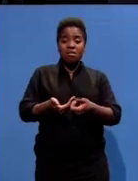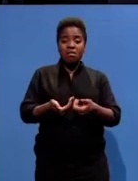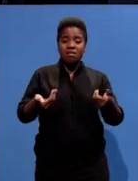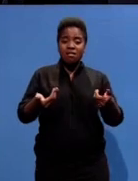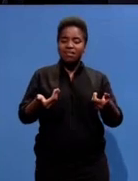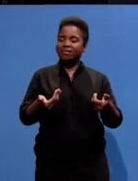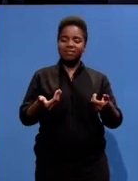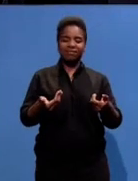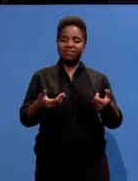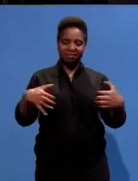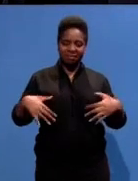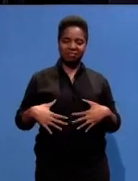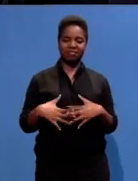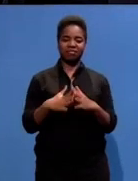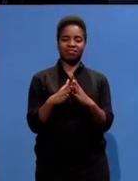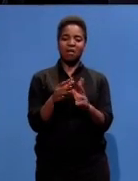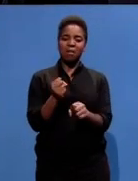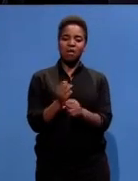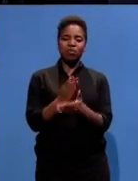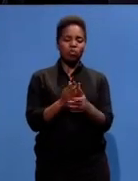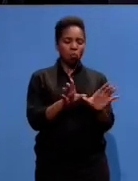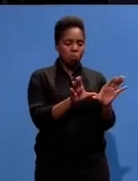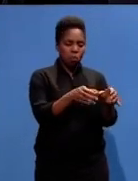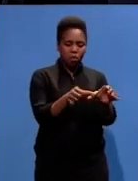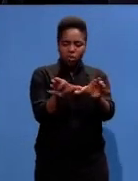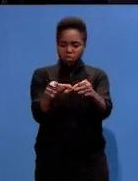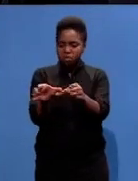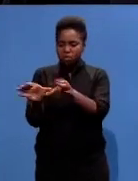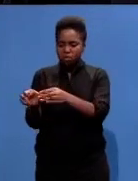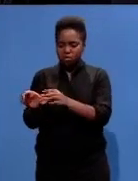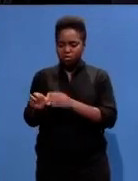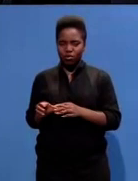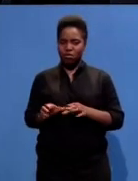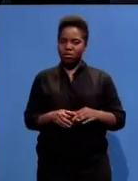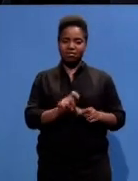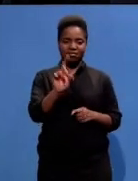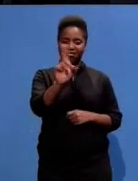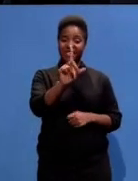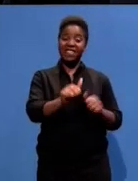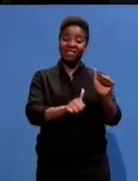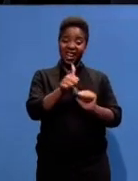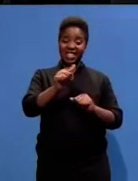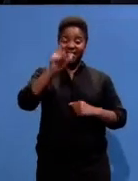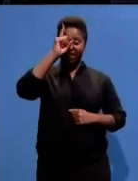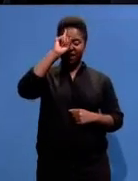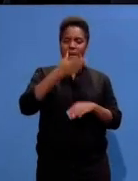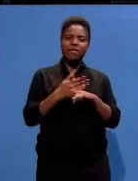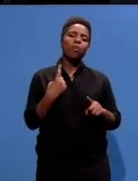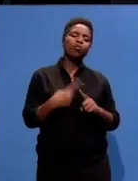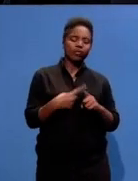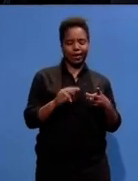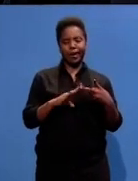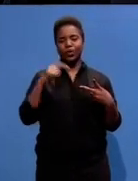to bring diverse and polarized groups together. For him, we were always Africans first before we are Amaklsas, Botswanas,